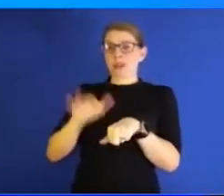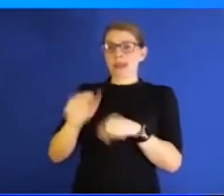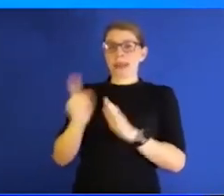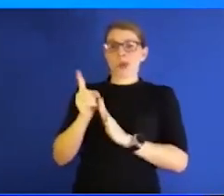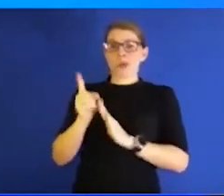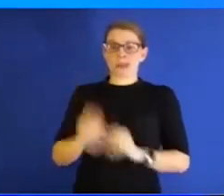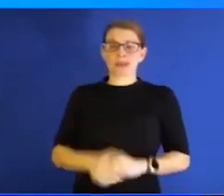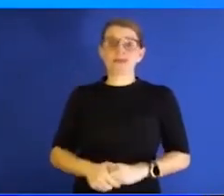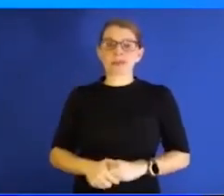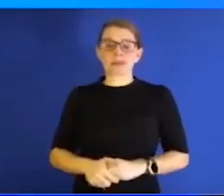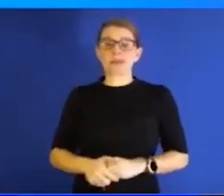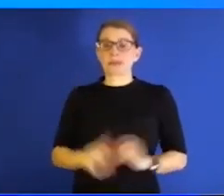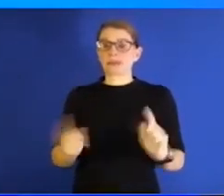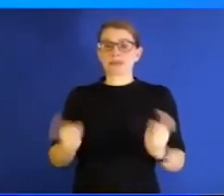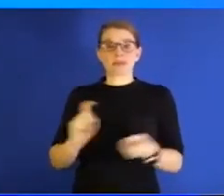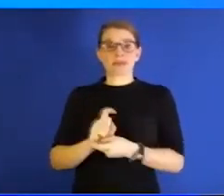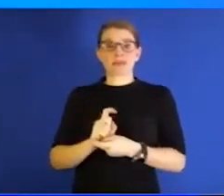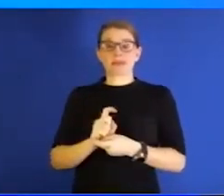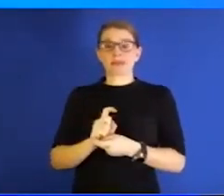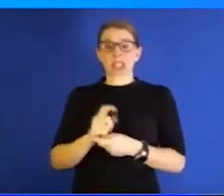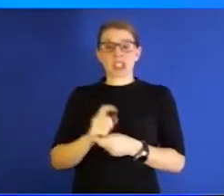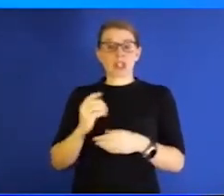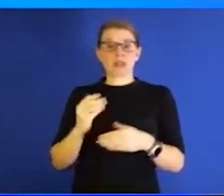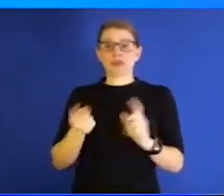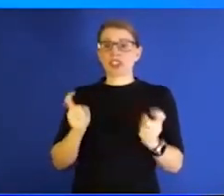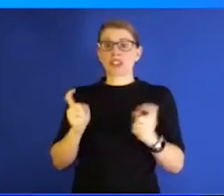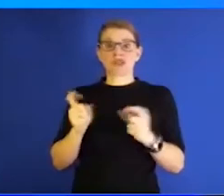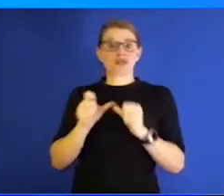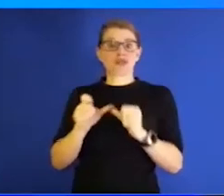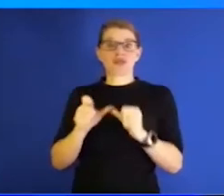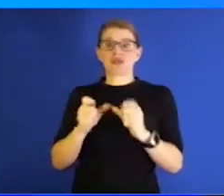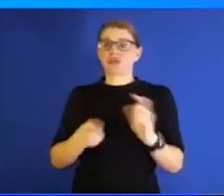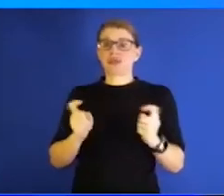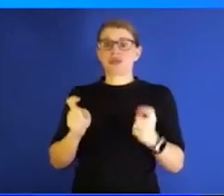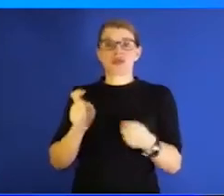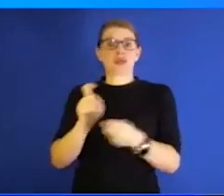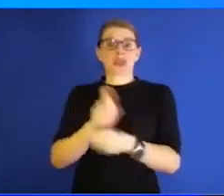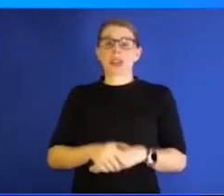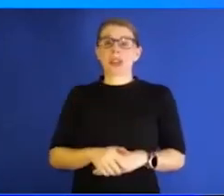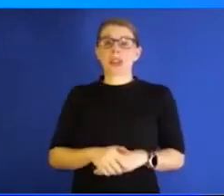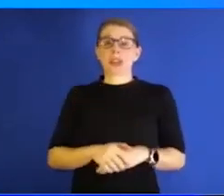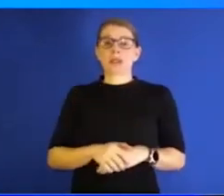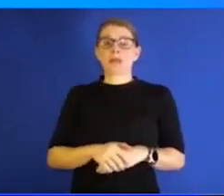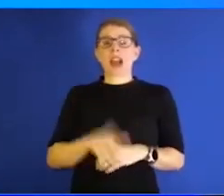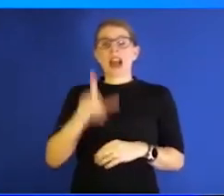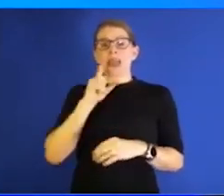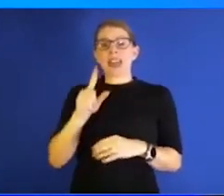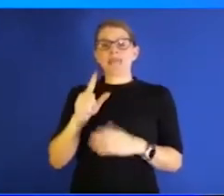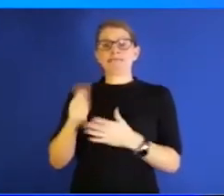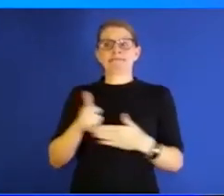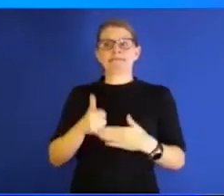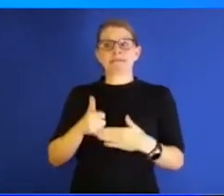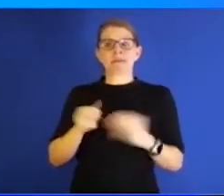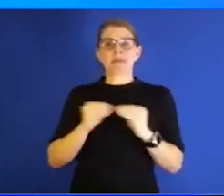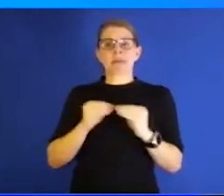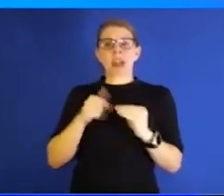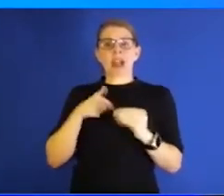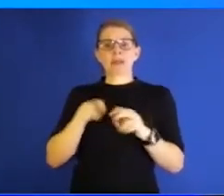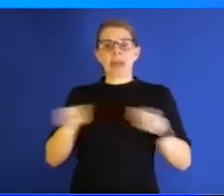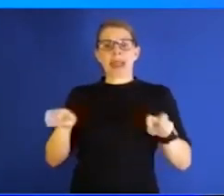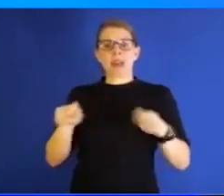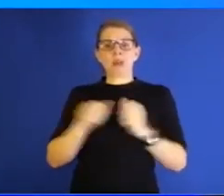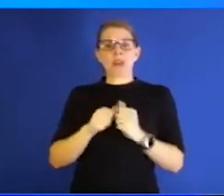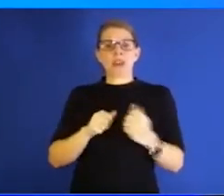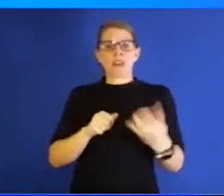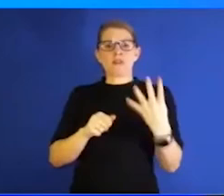that evolved constantly. And so I think it gave us an advantage there. I was on a panel with four, there were four